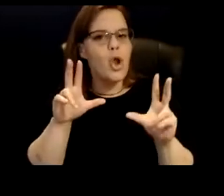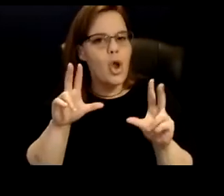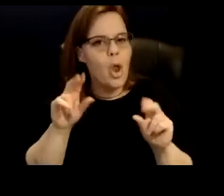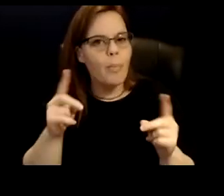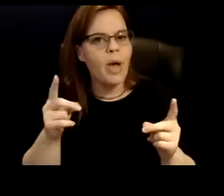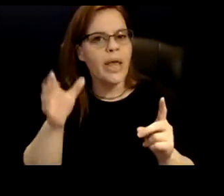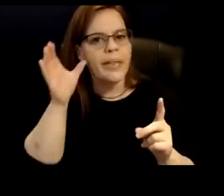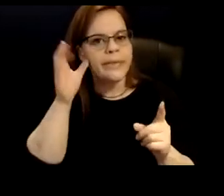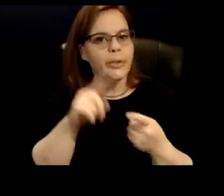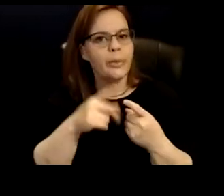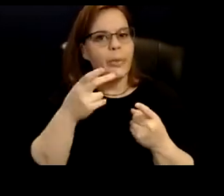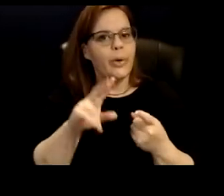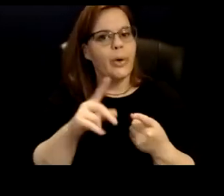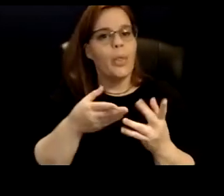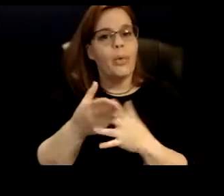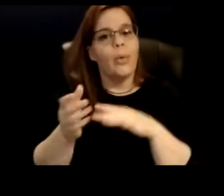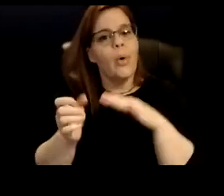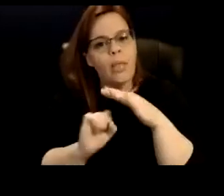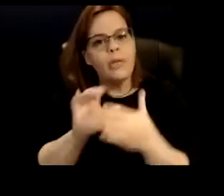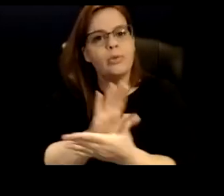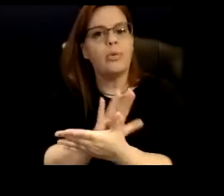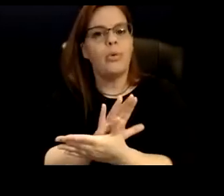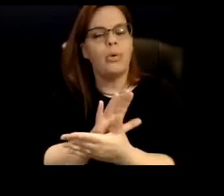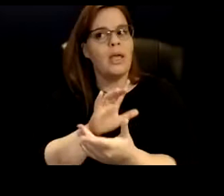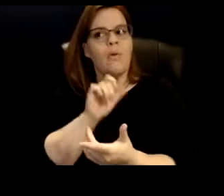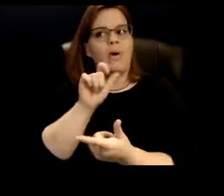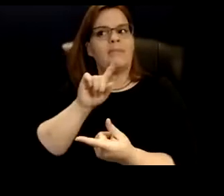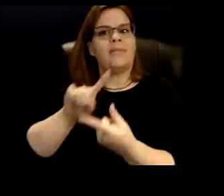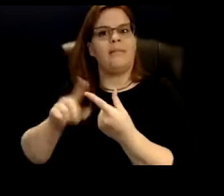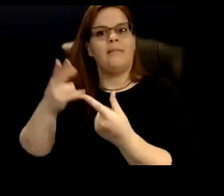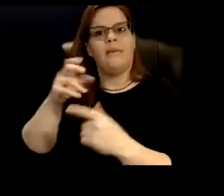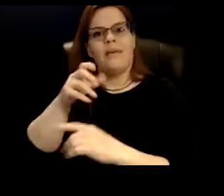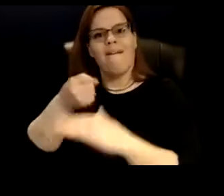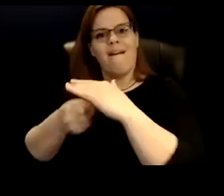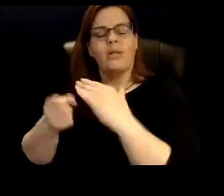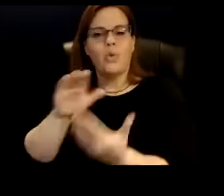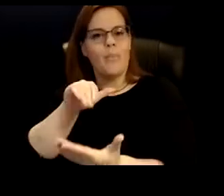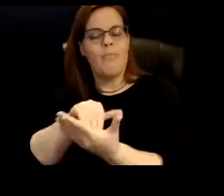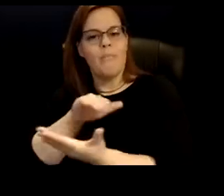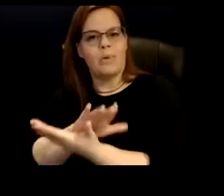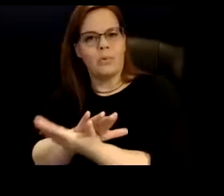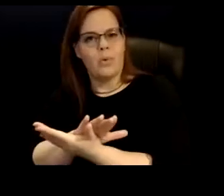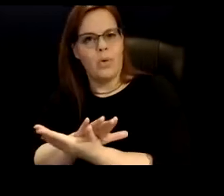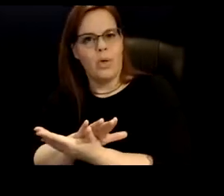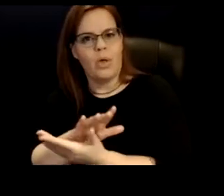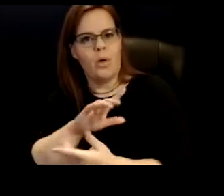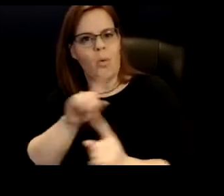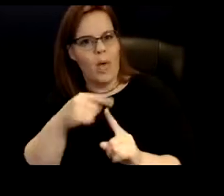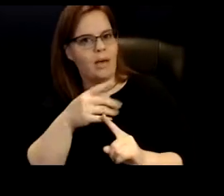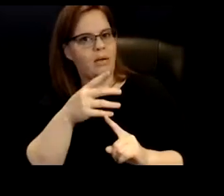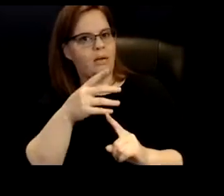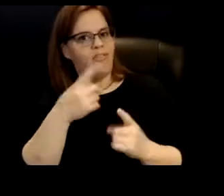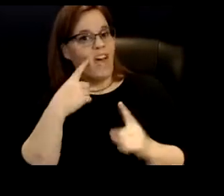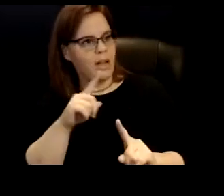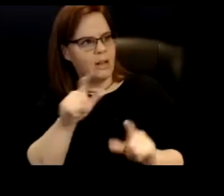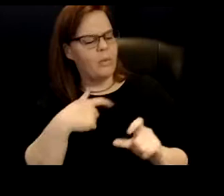elementary school. wasn't until he got into middle school where people started to say, hmm, like you're saying he's autistic. I wonder about that. Long story short, he ended